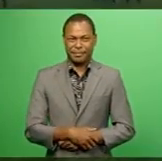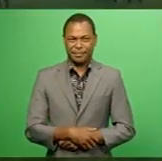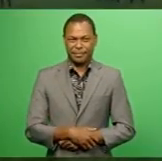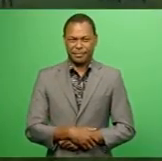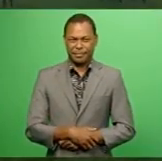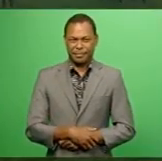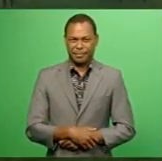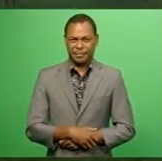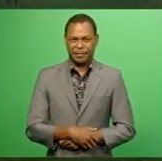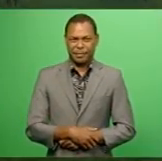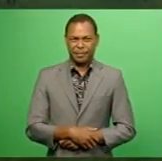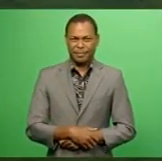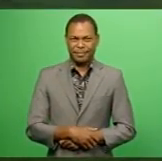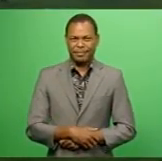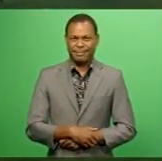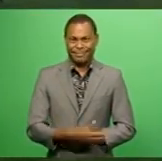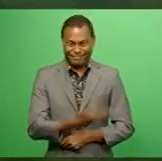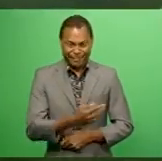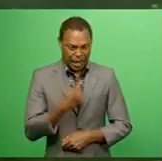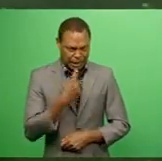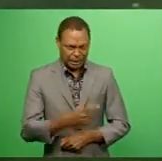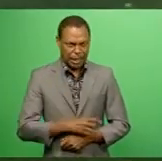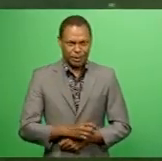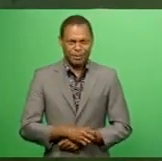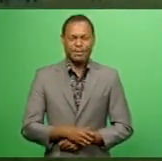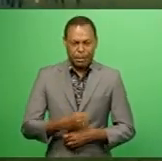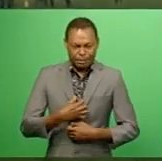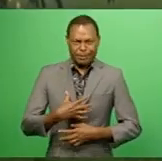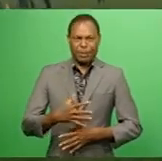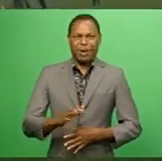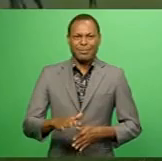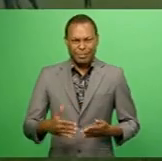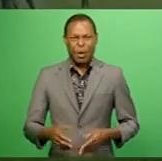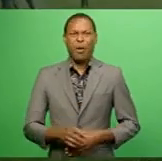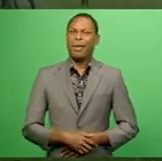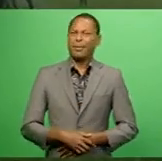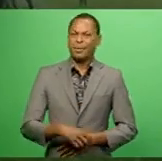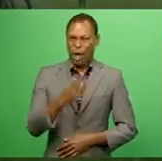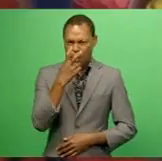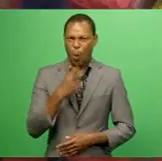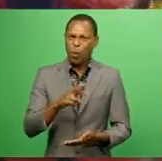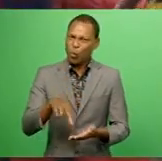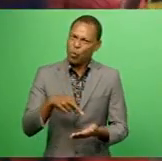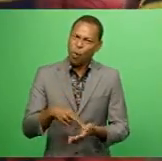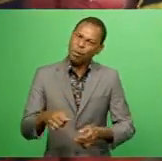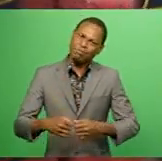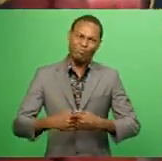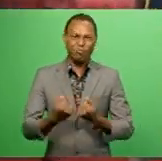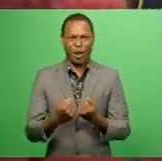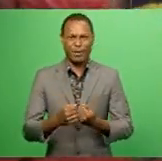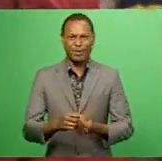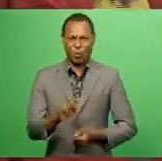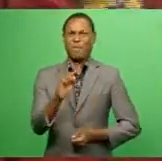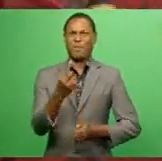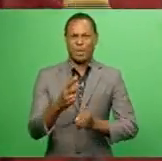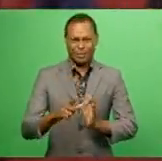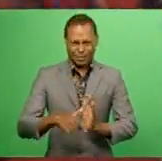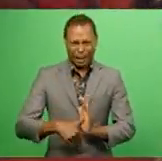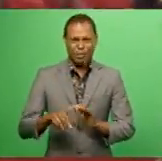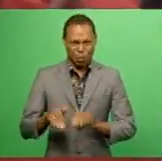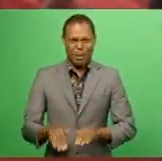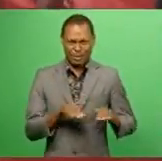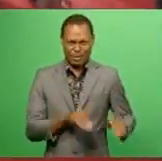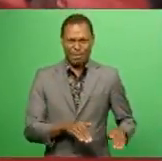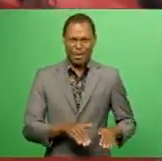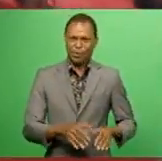I'm still surprised that I had not only won gold, but also broke the zone record. This is my first time taking part, and I'm happy with